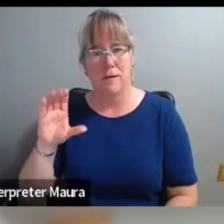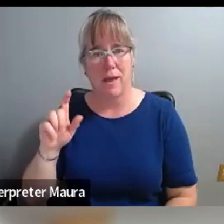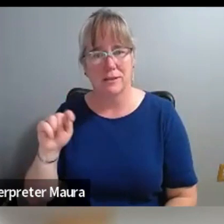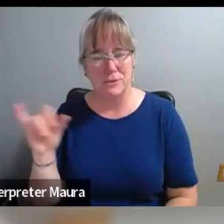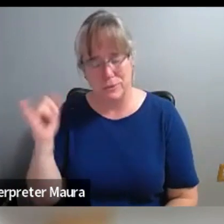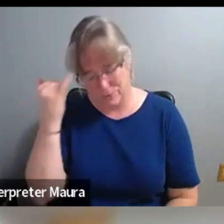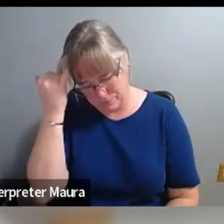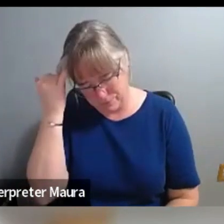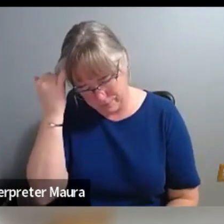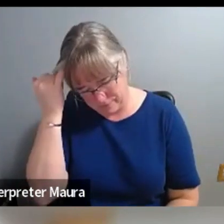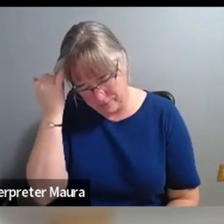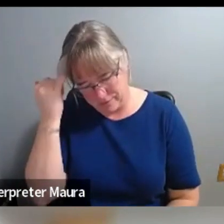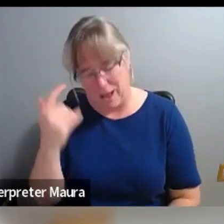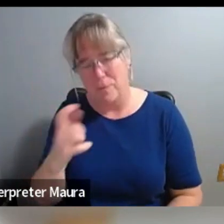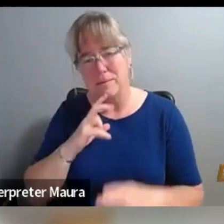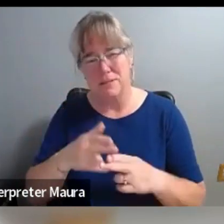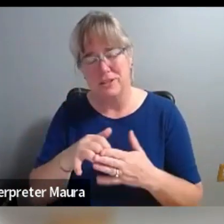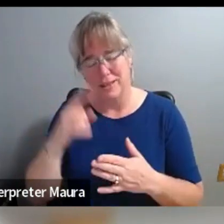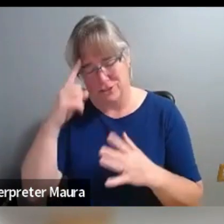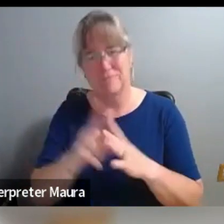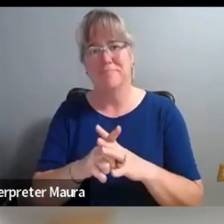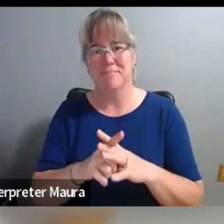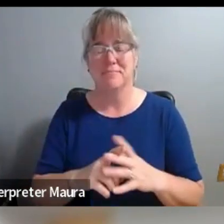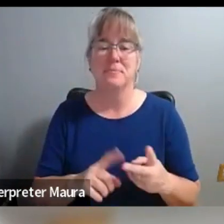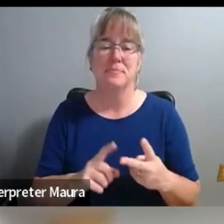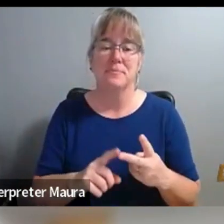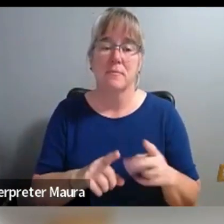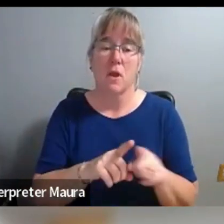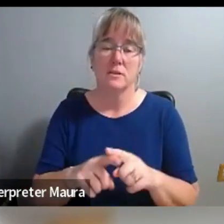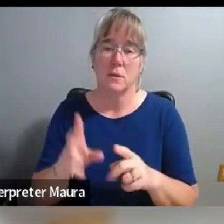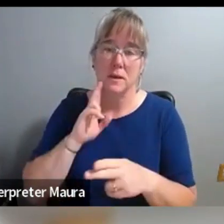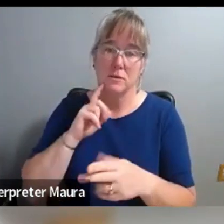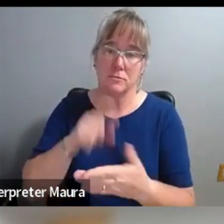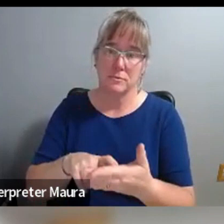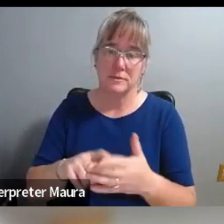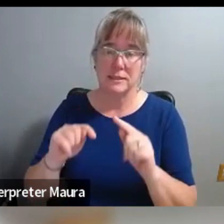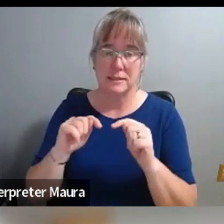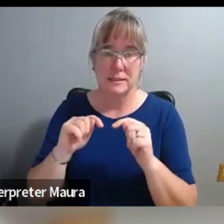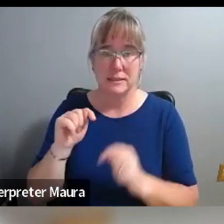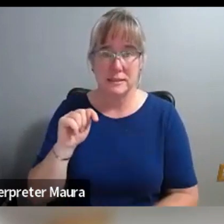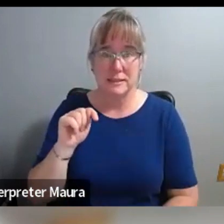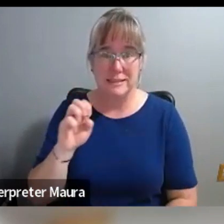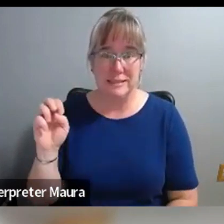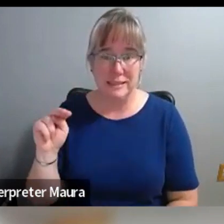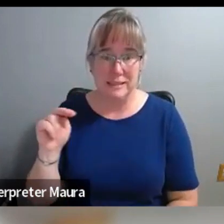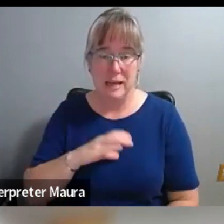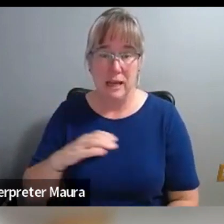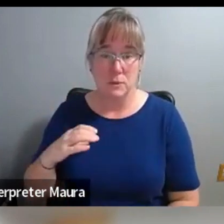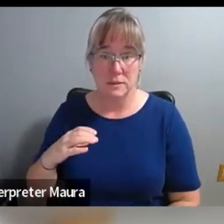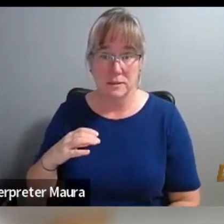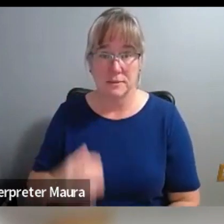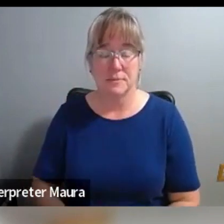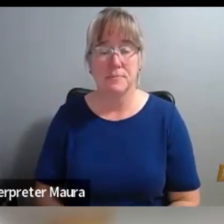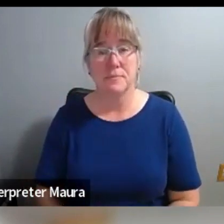wanted to just say, because that just came up. I wanted to give a shout out to the teen council that when we were talking